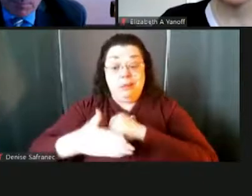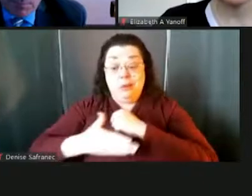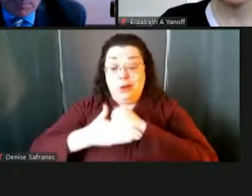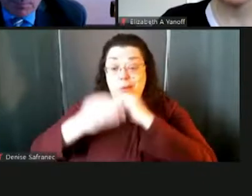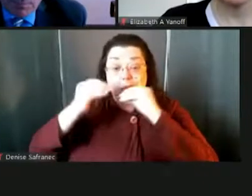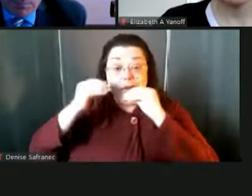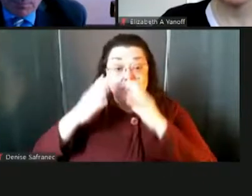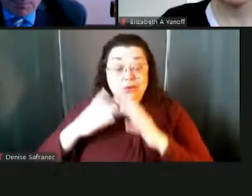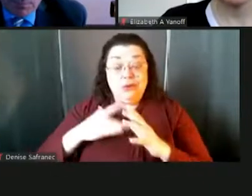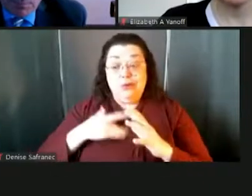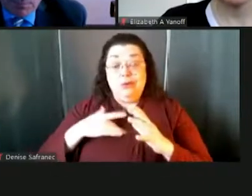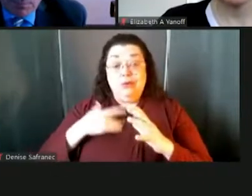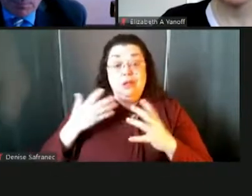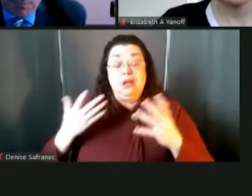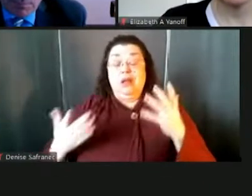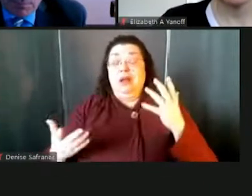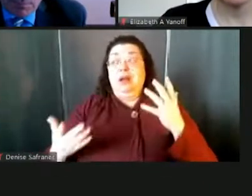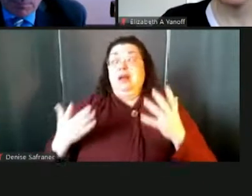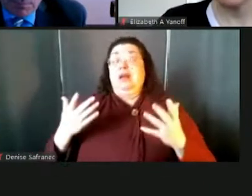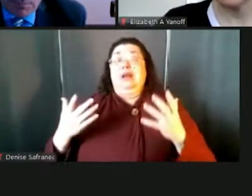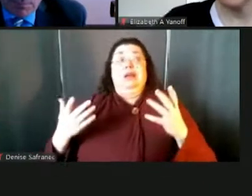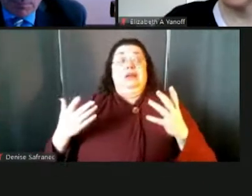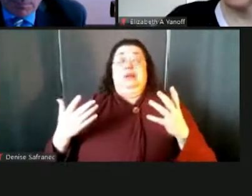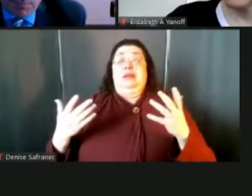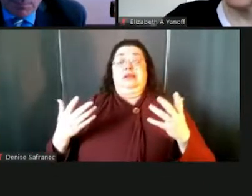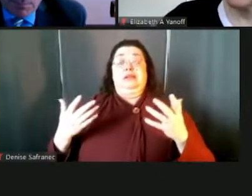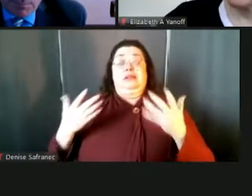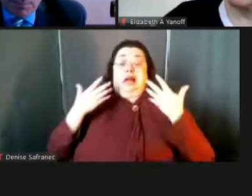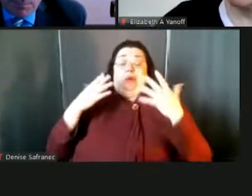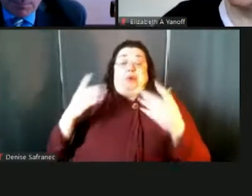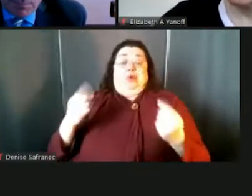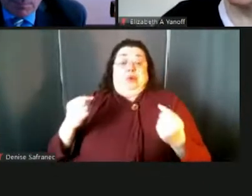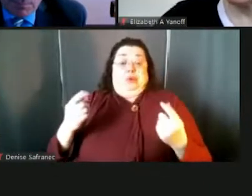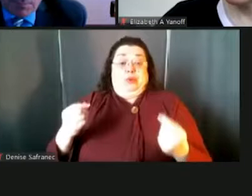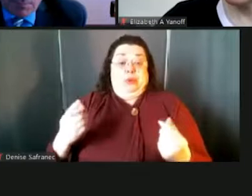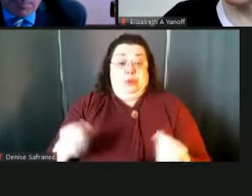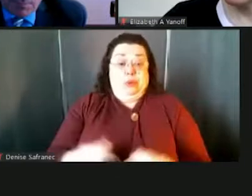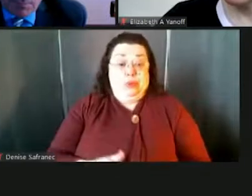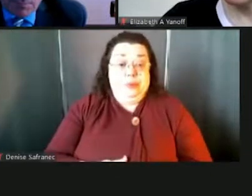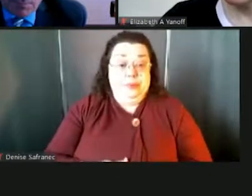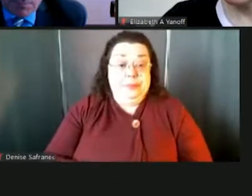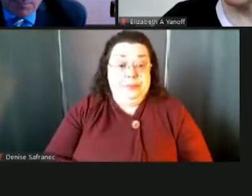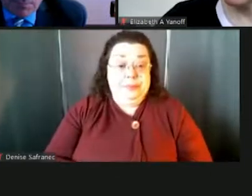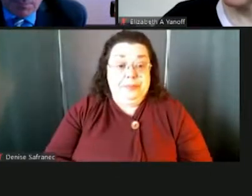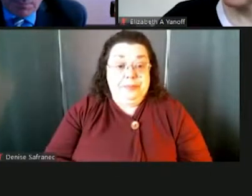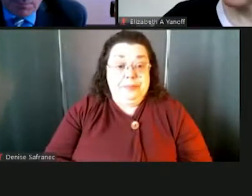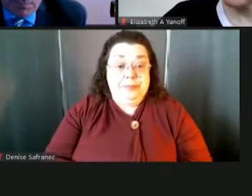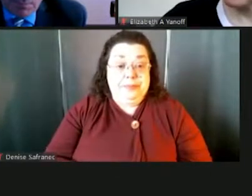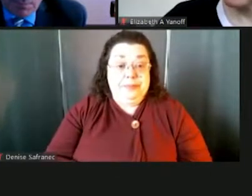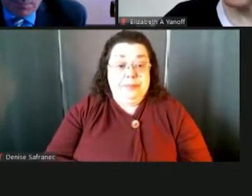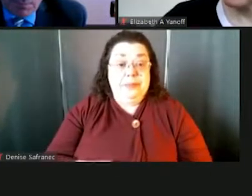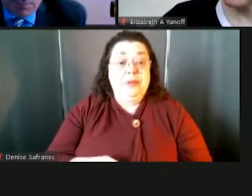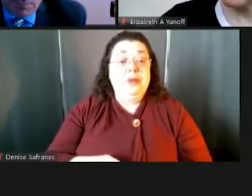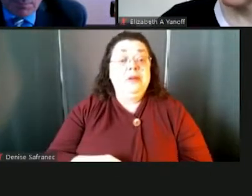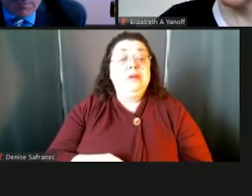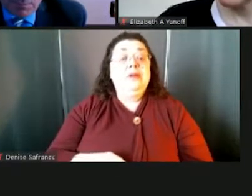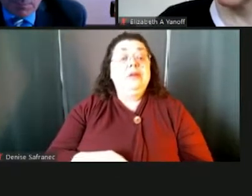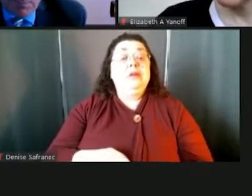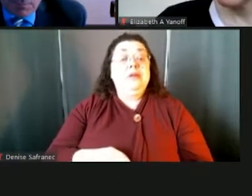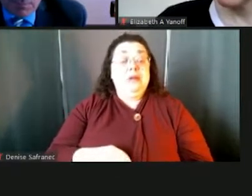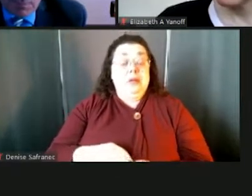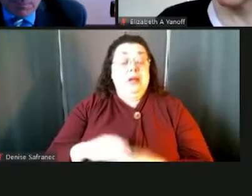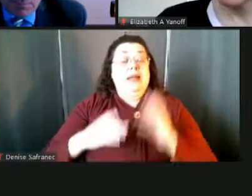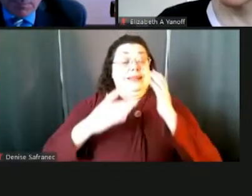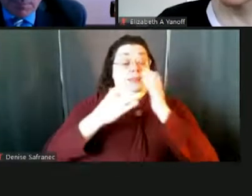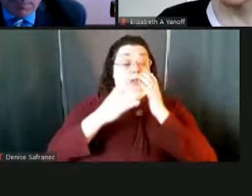who's feeling like they could use some help. We also have, um, building level technology leaders,